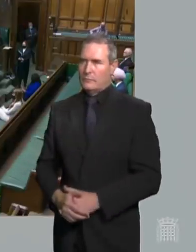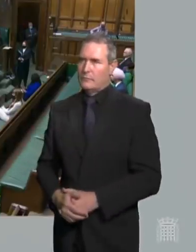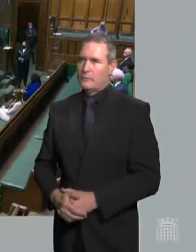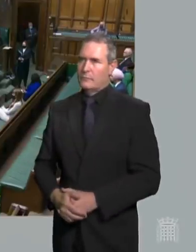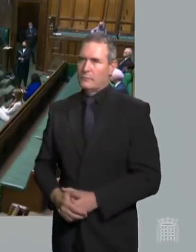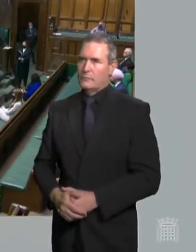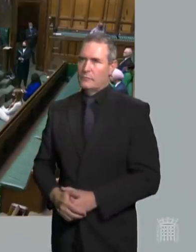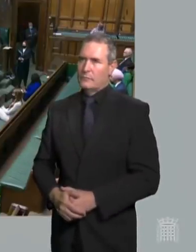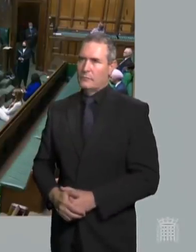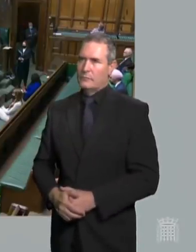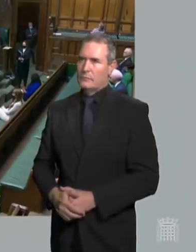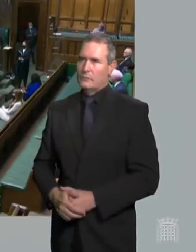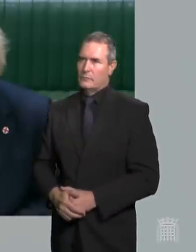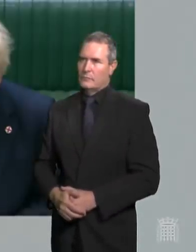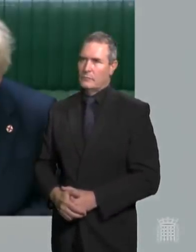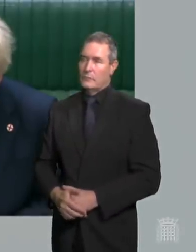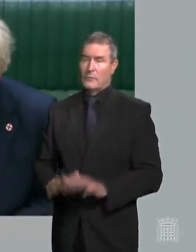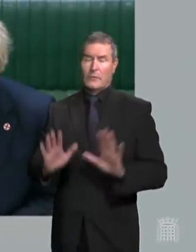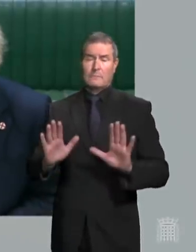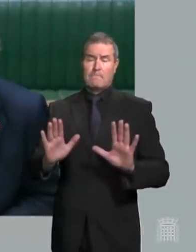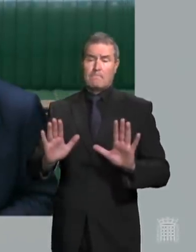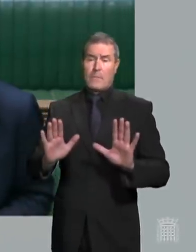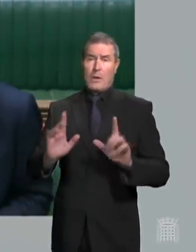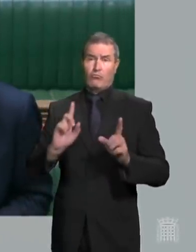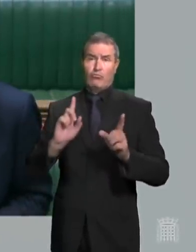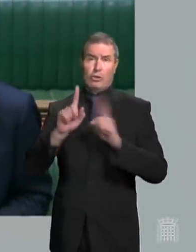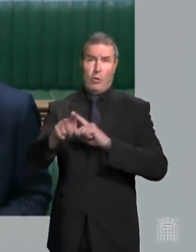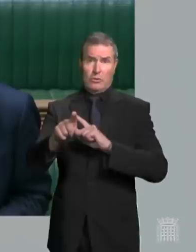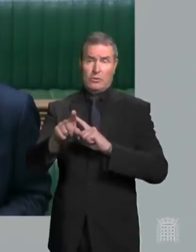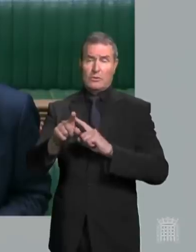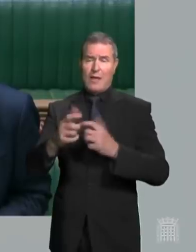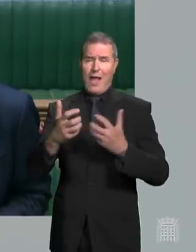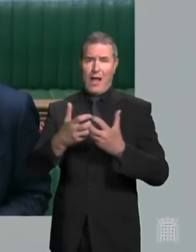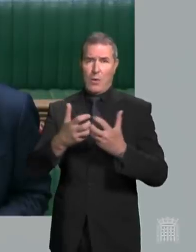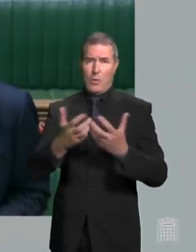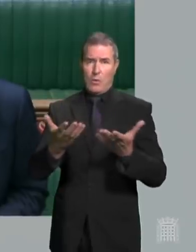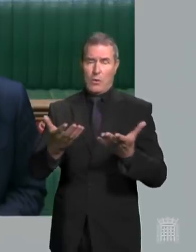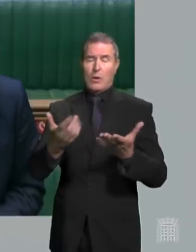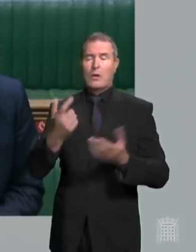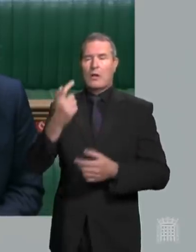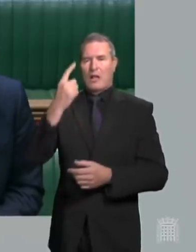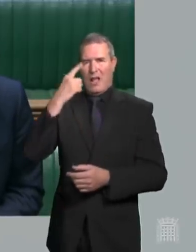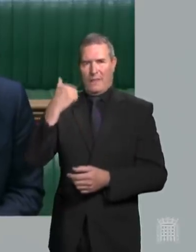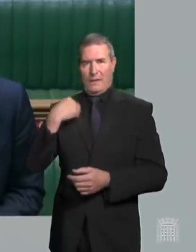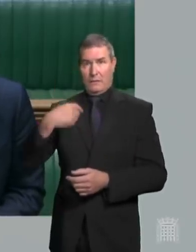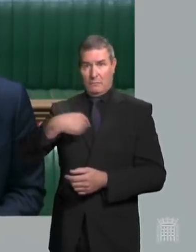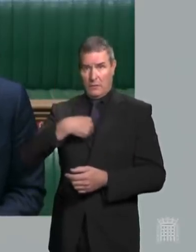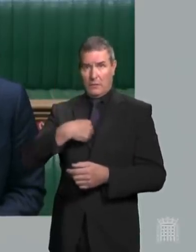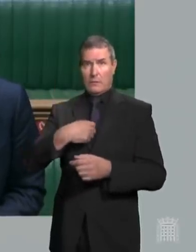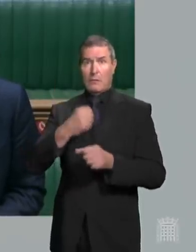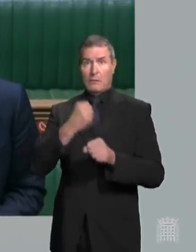perhaps the best thing I can say Mr Speaker is how deeply I think I the government everybody